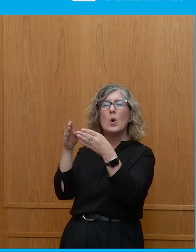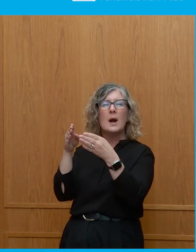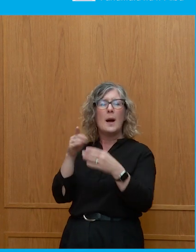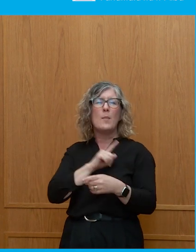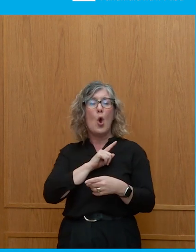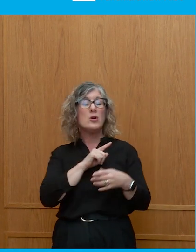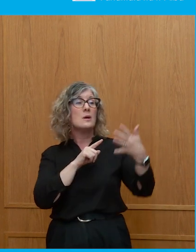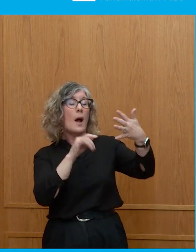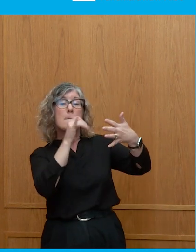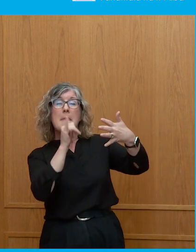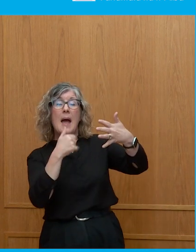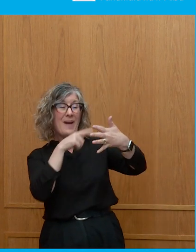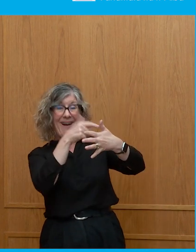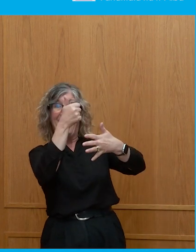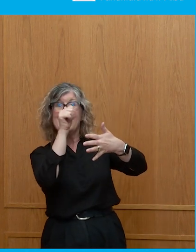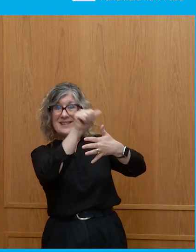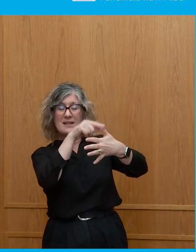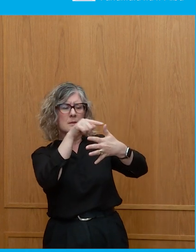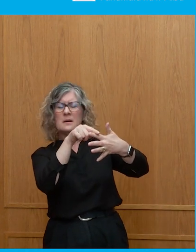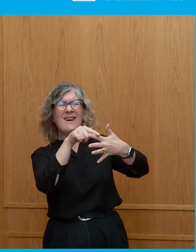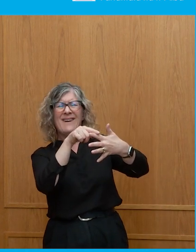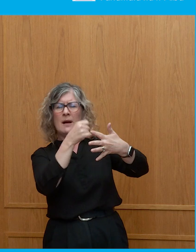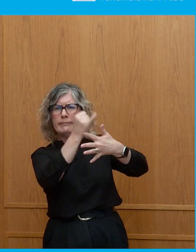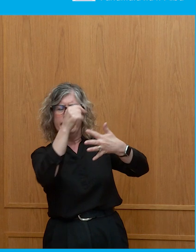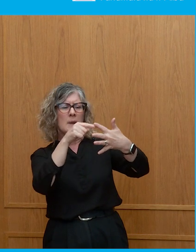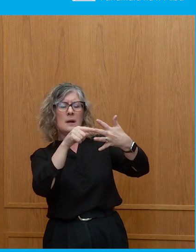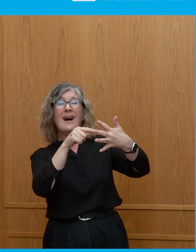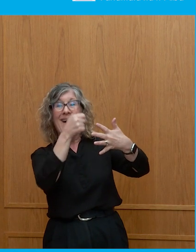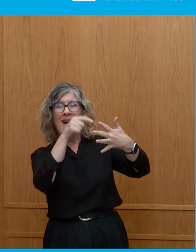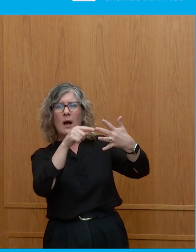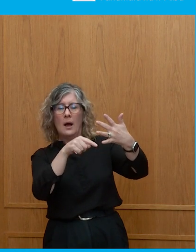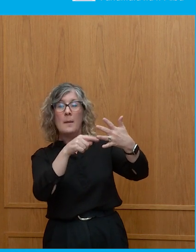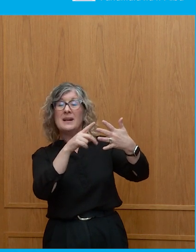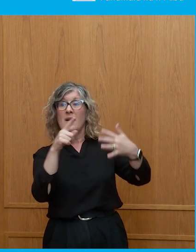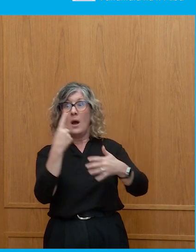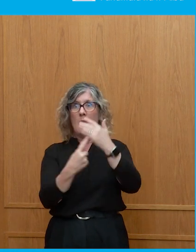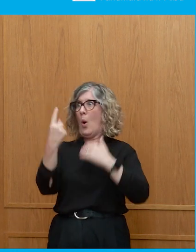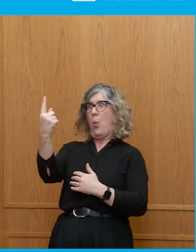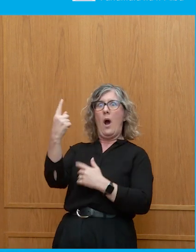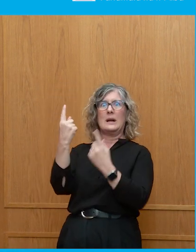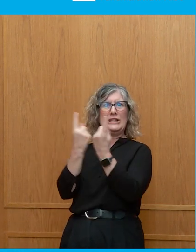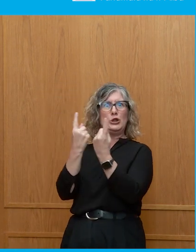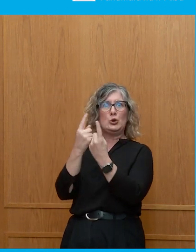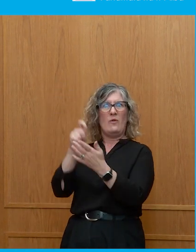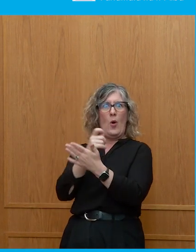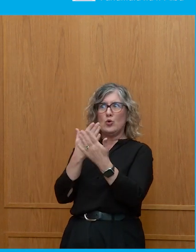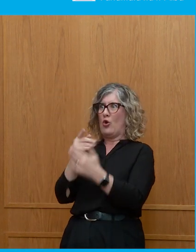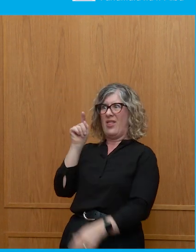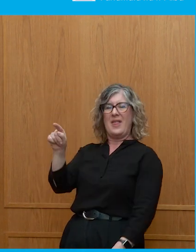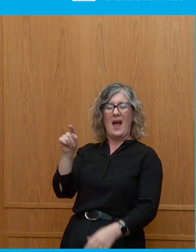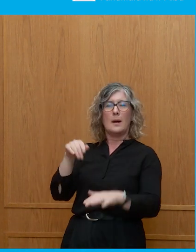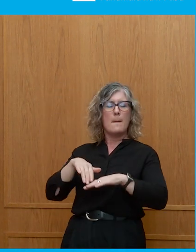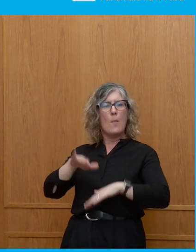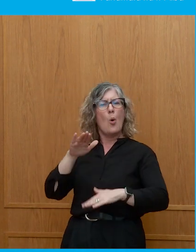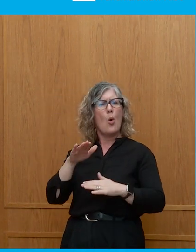everything and therefore can find themselves more easily motivated by a single-choice issue than they can by supporting a party